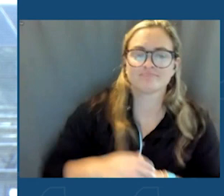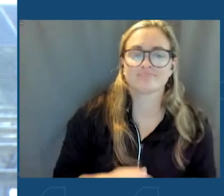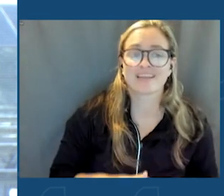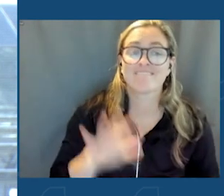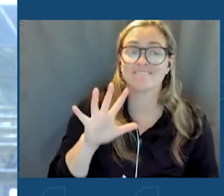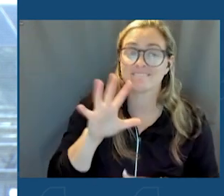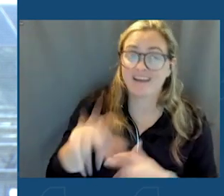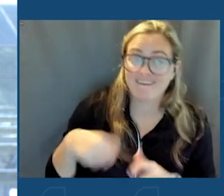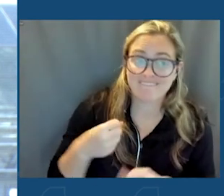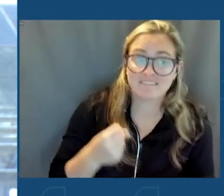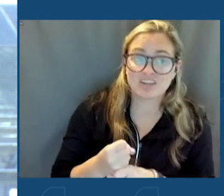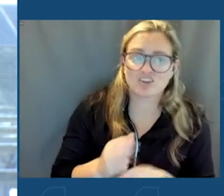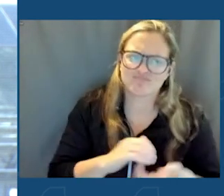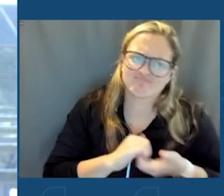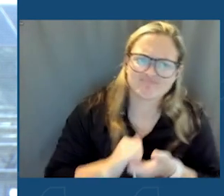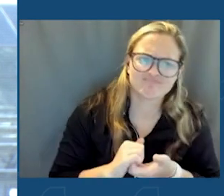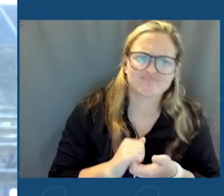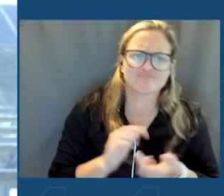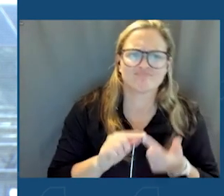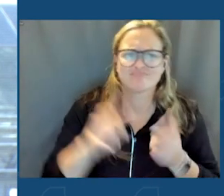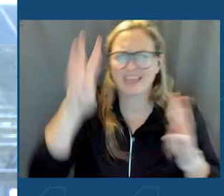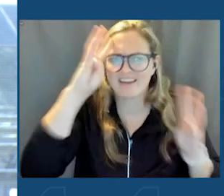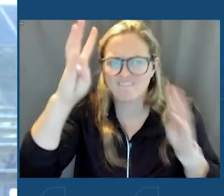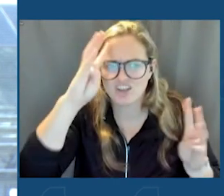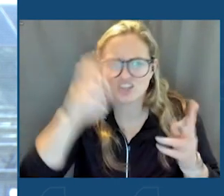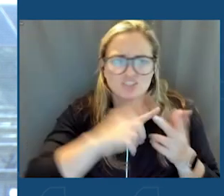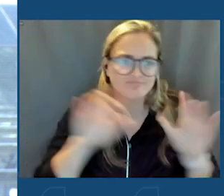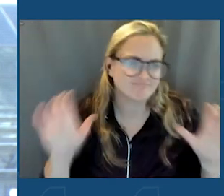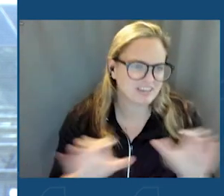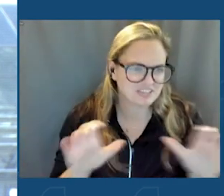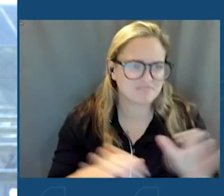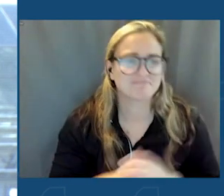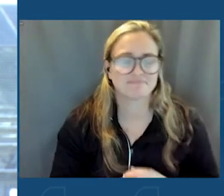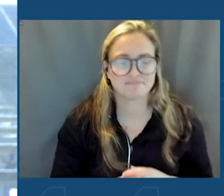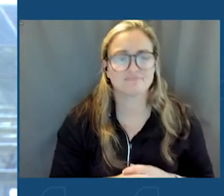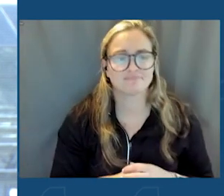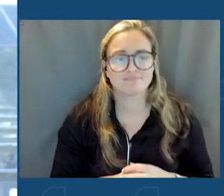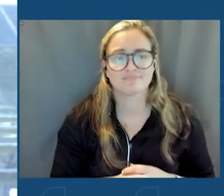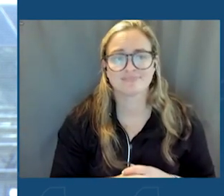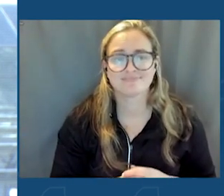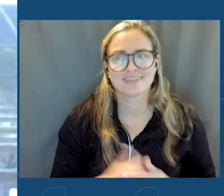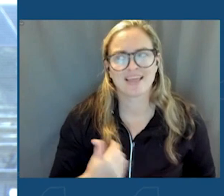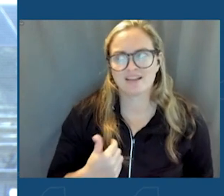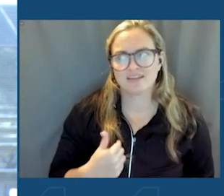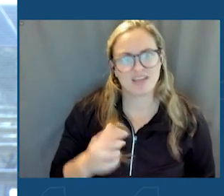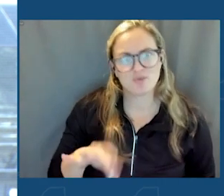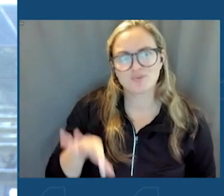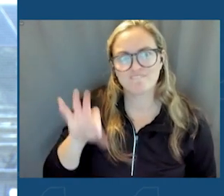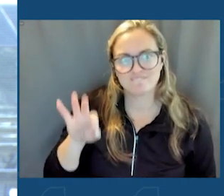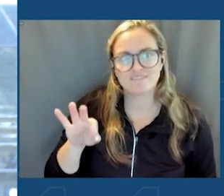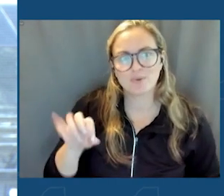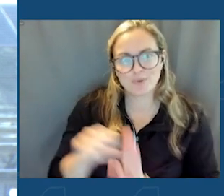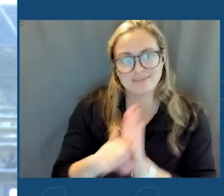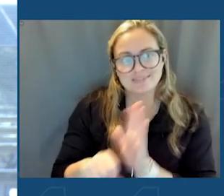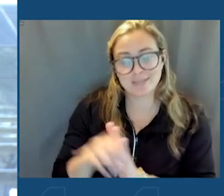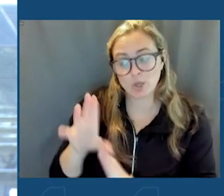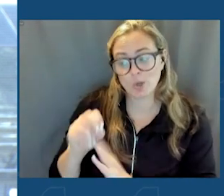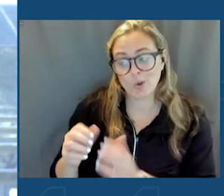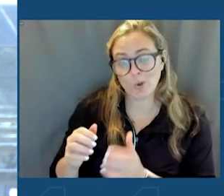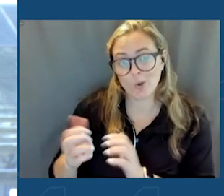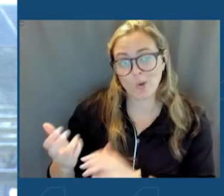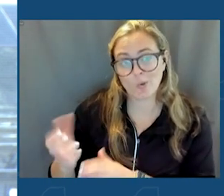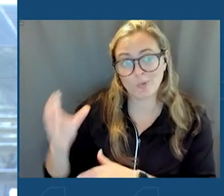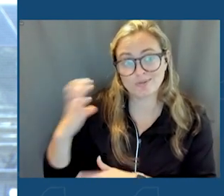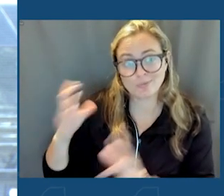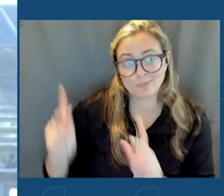years of collaboration, innovation, and action. And as a founding state co-chair, New York has been with us from the very